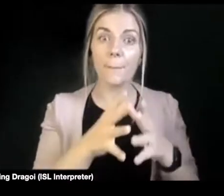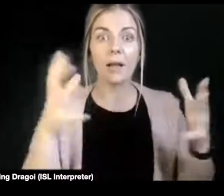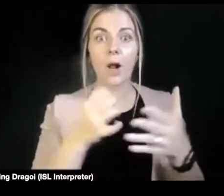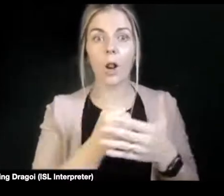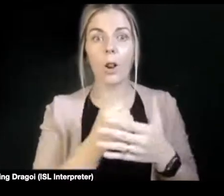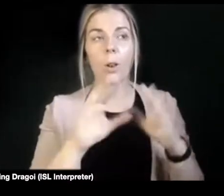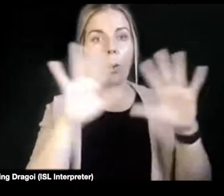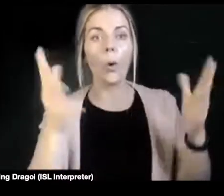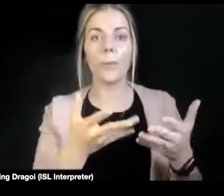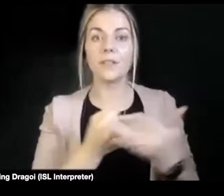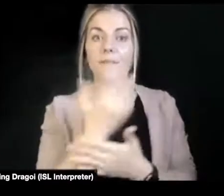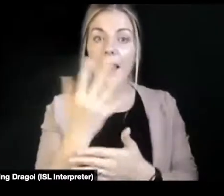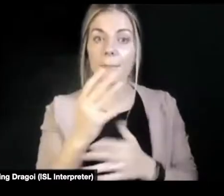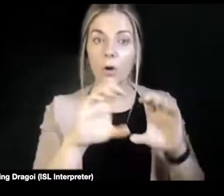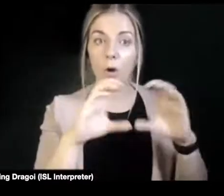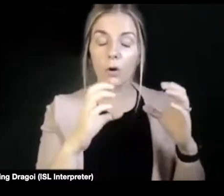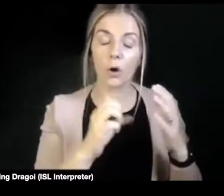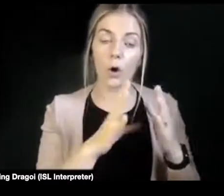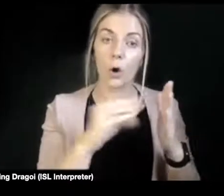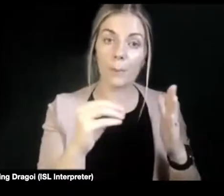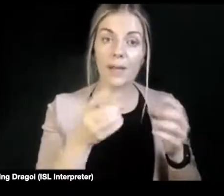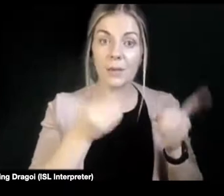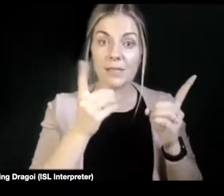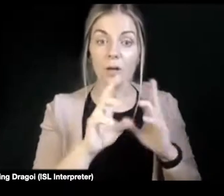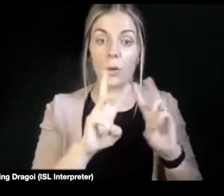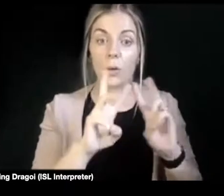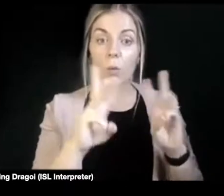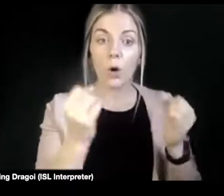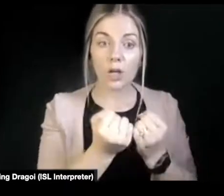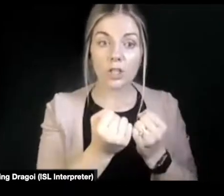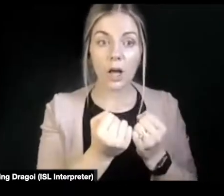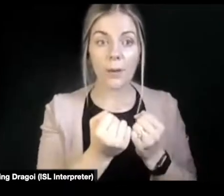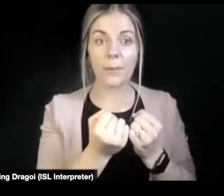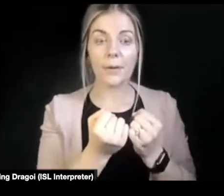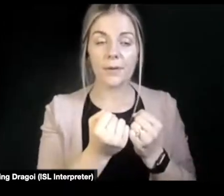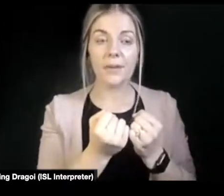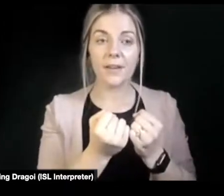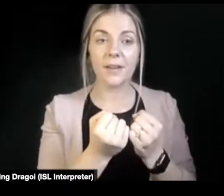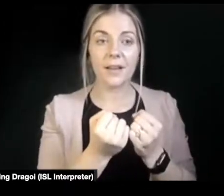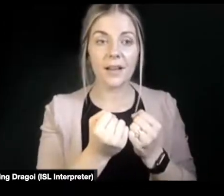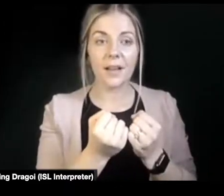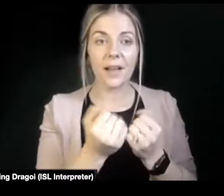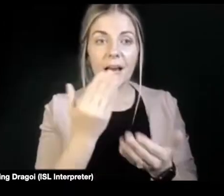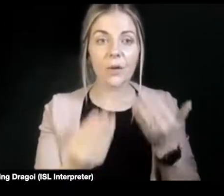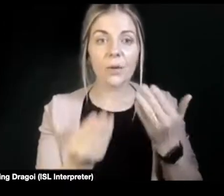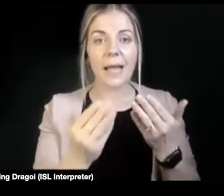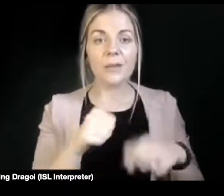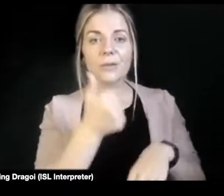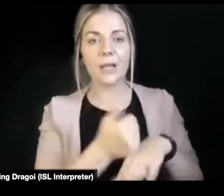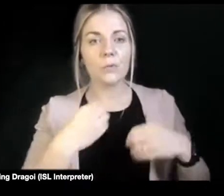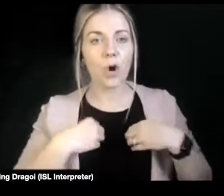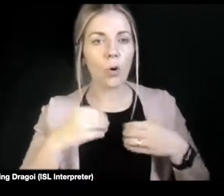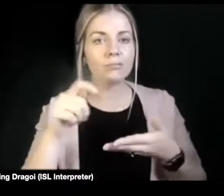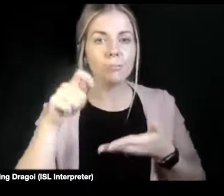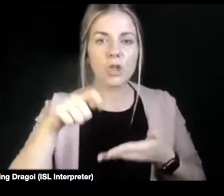a workshop with their mods to money at the Borders Bureau, and we did a how-to budget on dates, things like